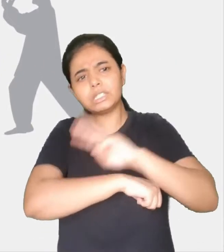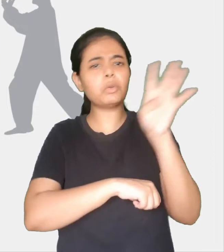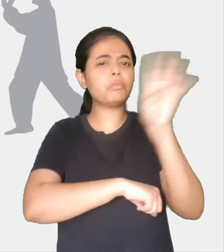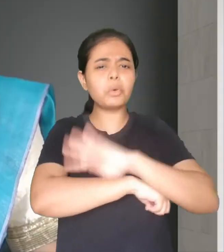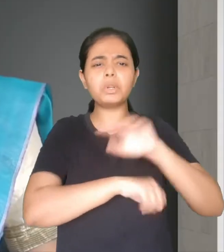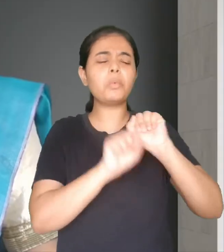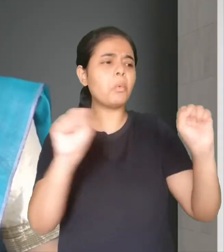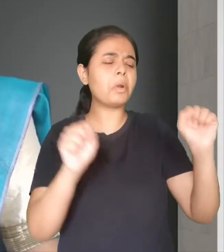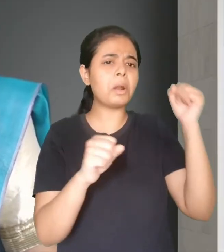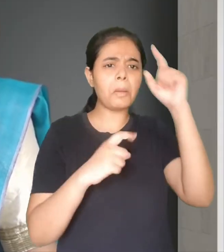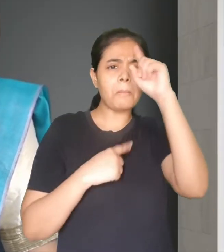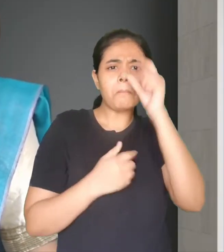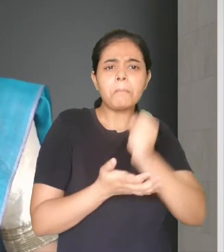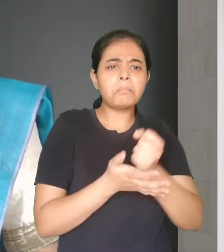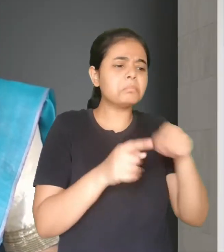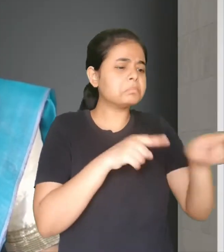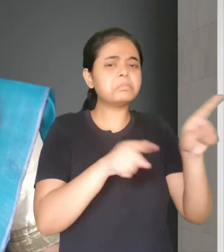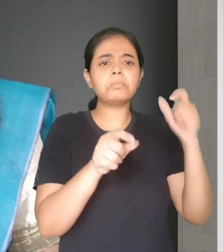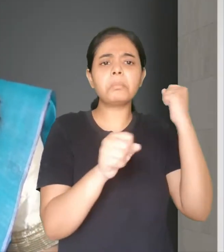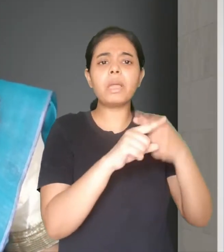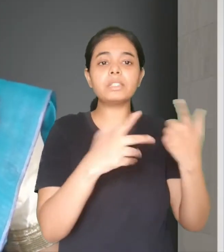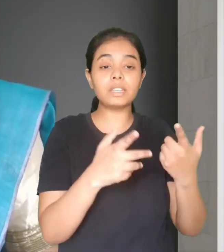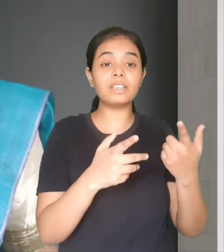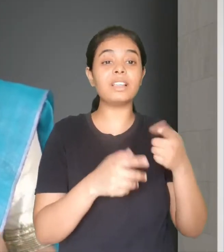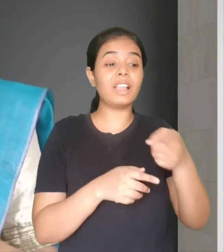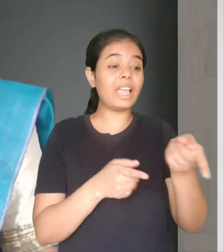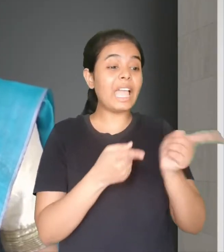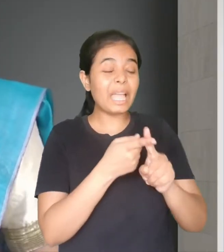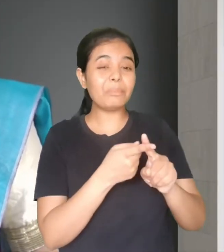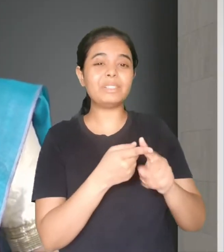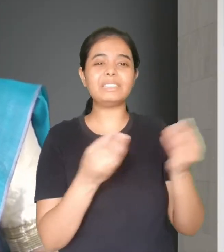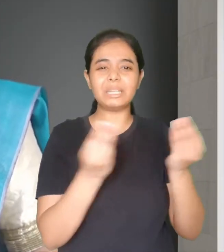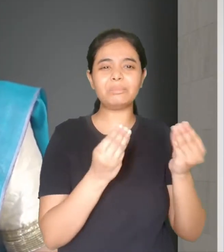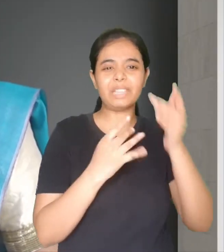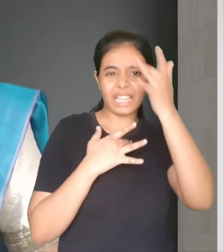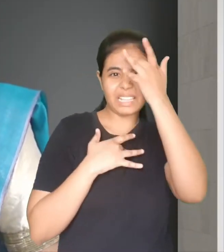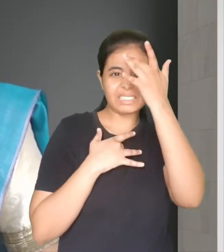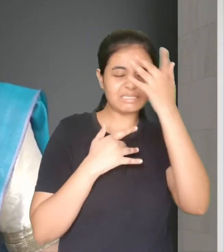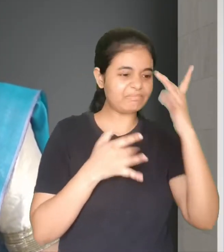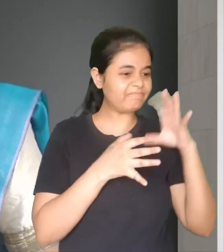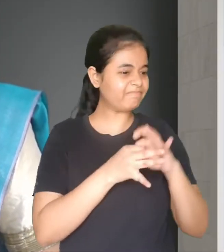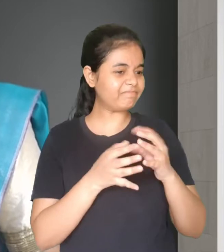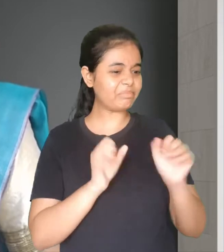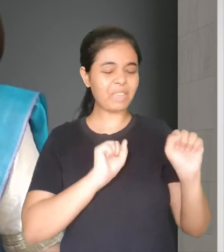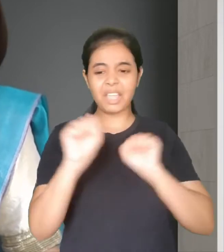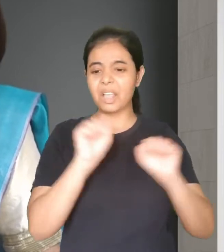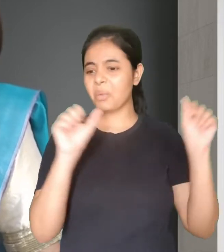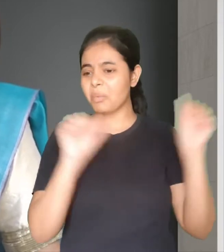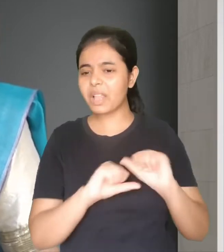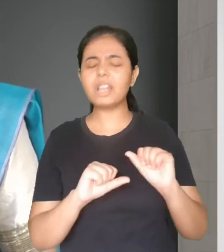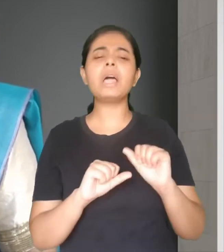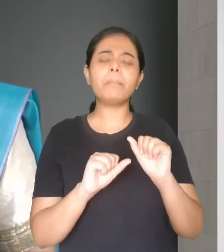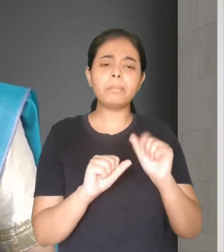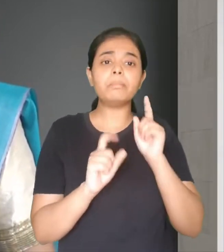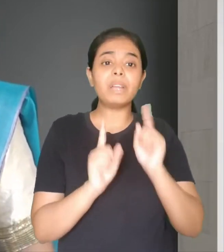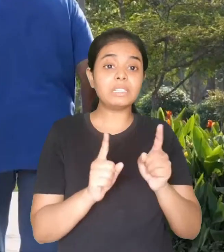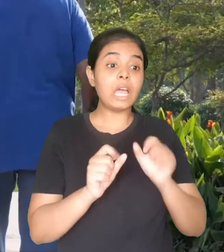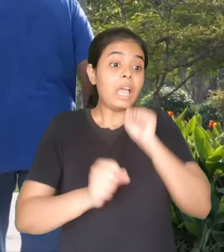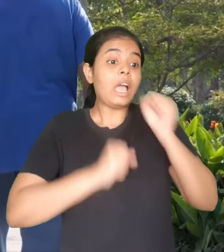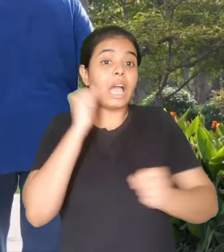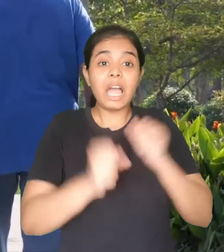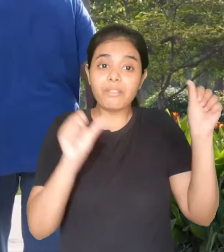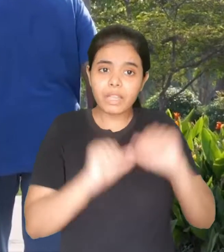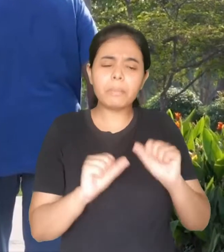physical activity. When older adults cannot do the recommended amount of physical activity due to health conditions,